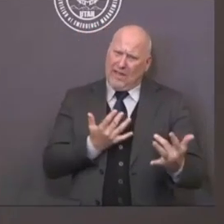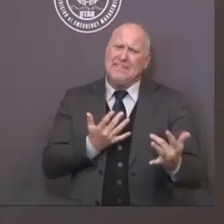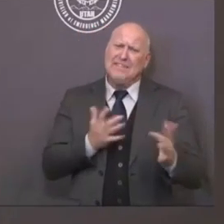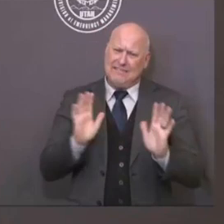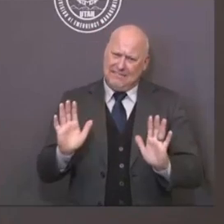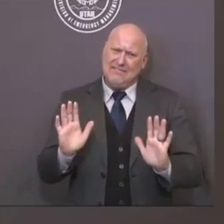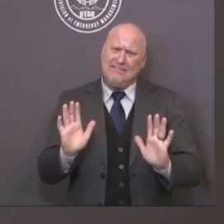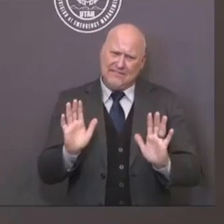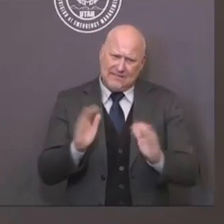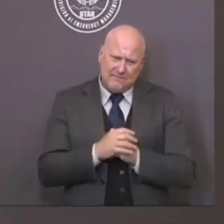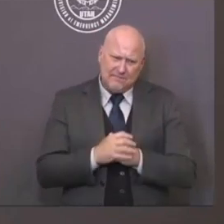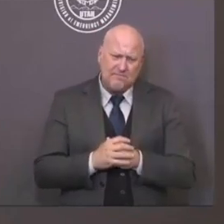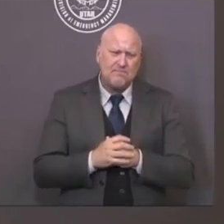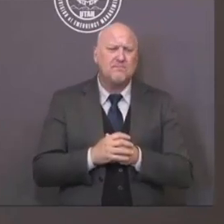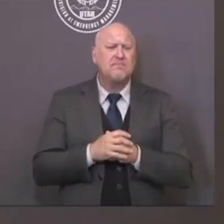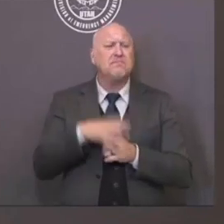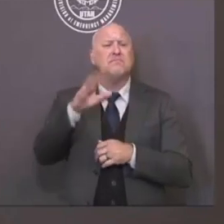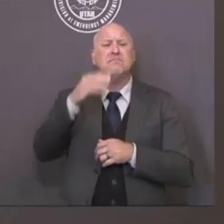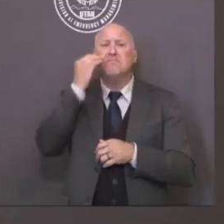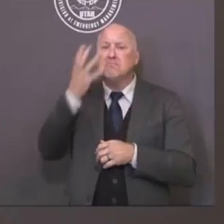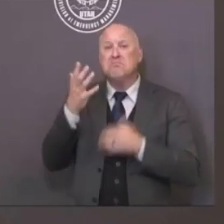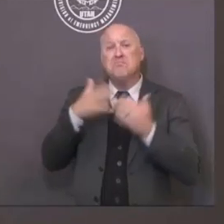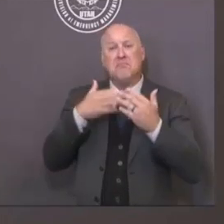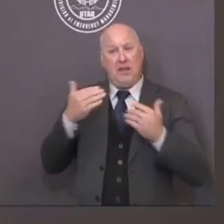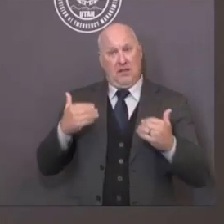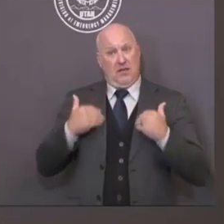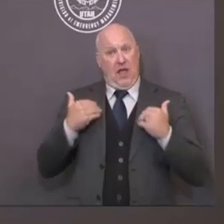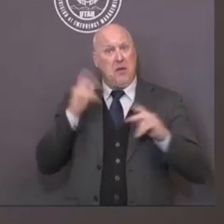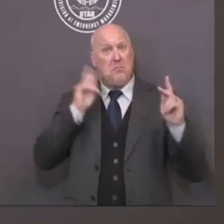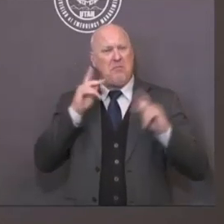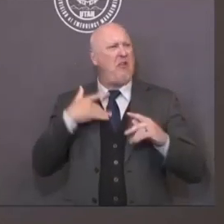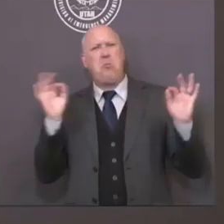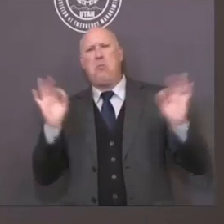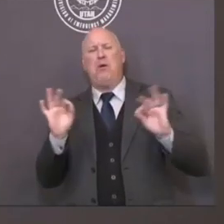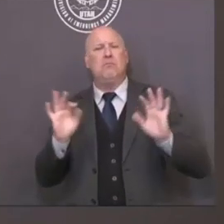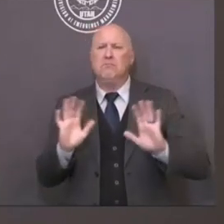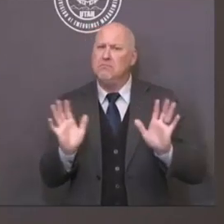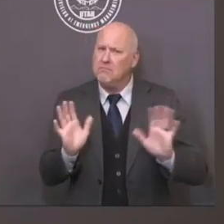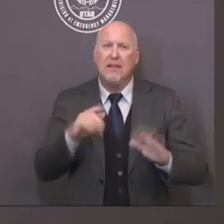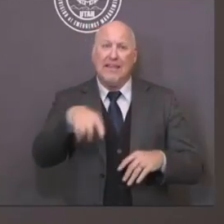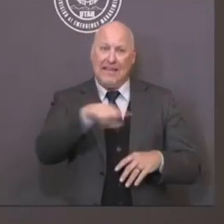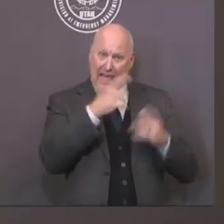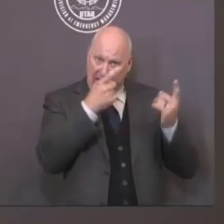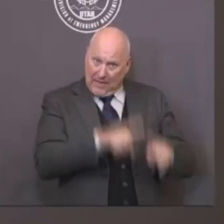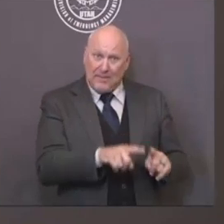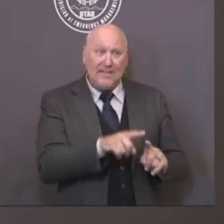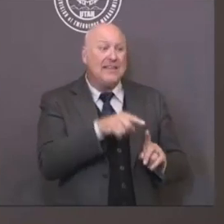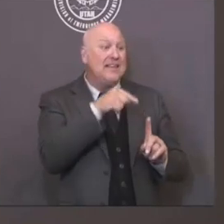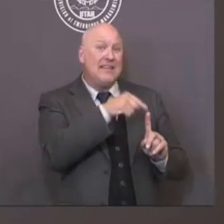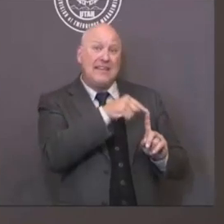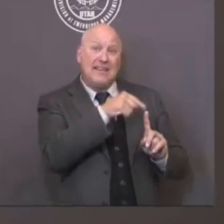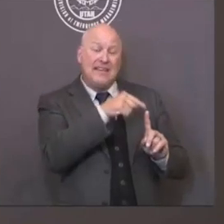populations. And we all need to do our part to control the spread of COVID-19 in Utah.